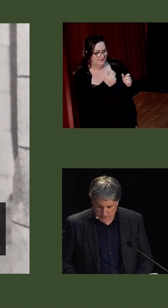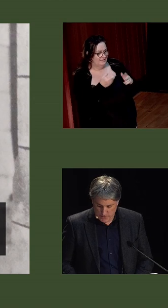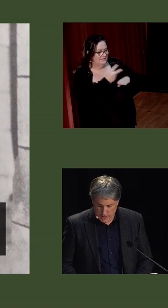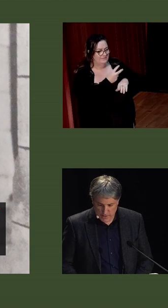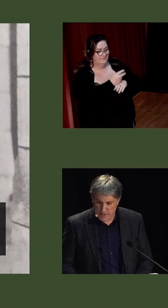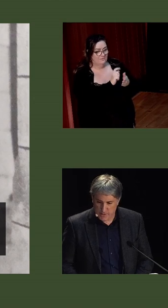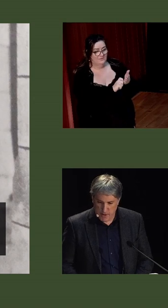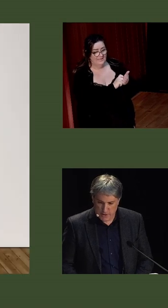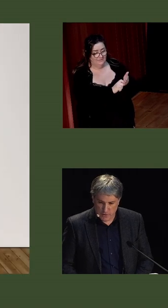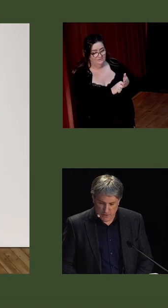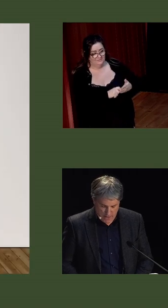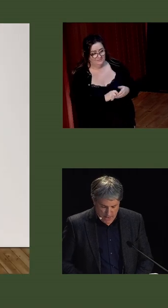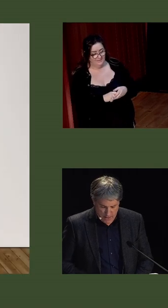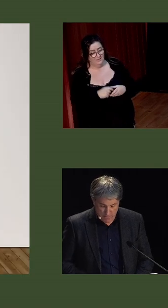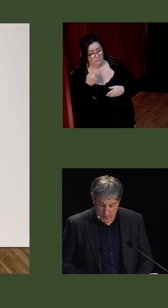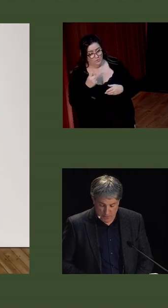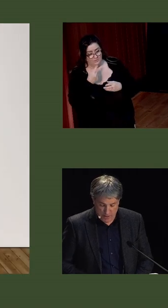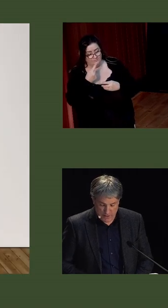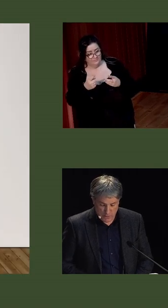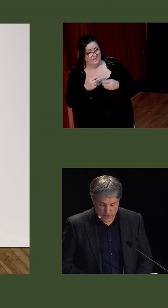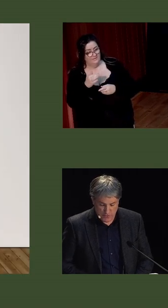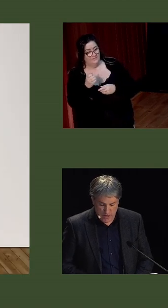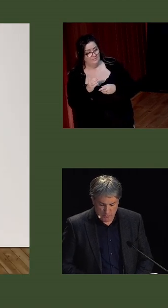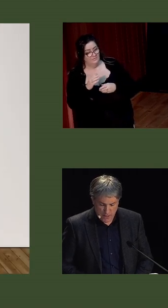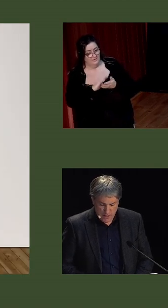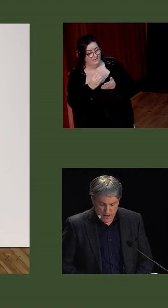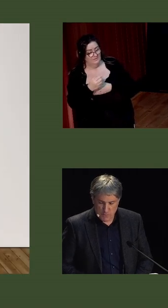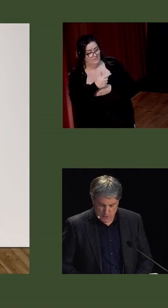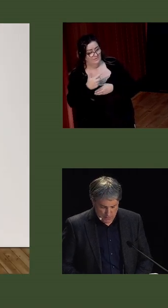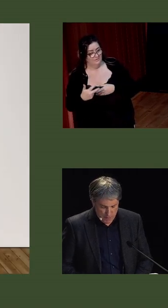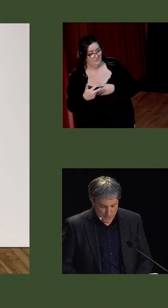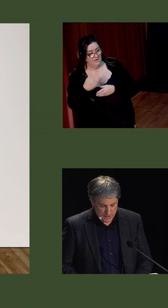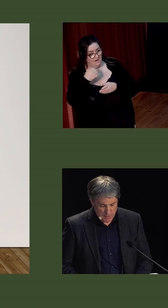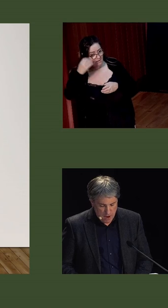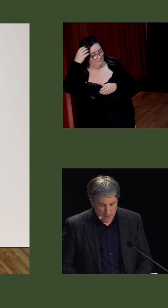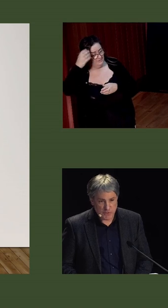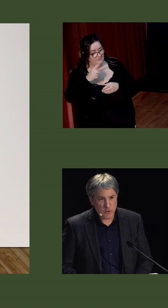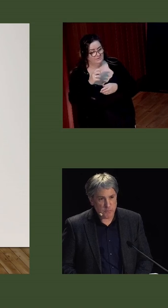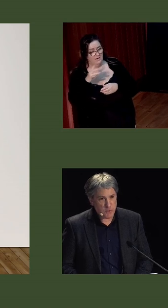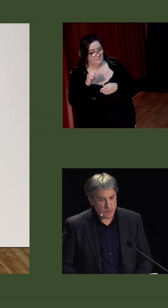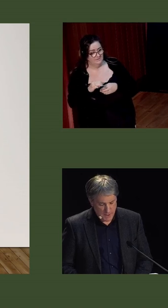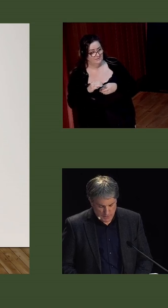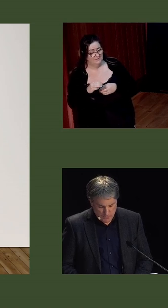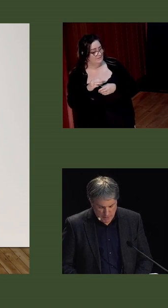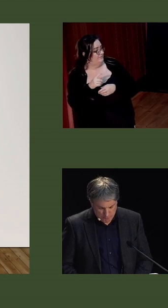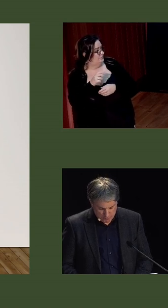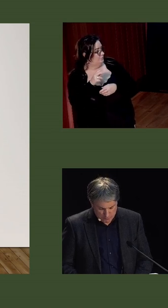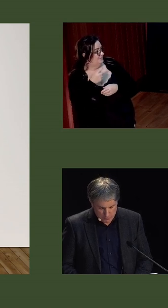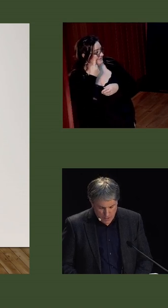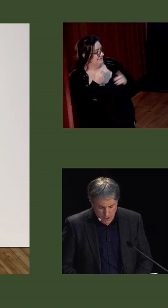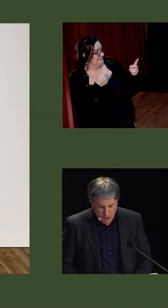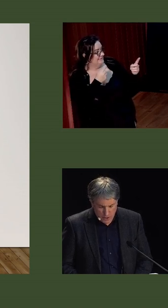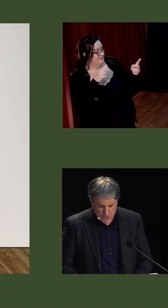For instance, in his Lenten pastoral in February 1923, Archbishop Thomas Gilmartin of Tumbe, you can see on